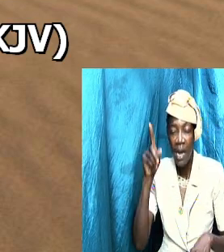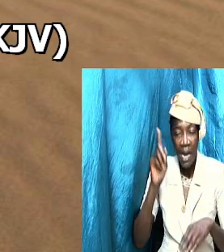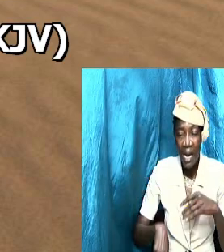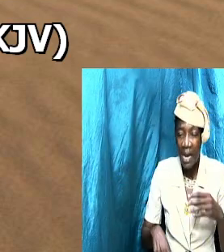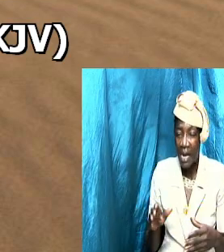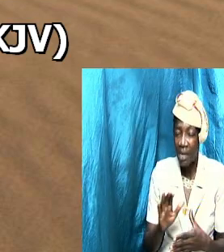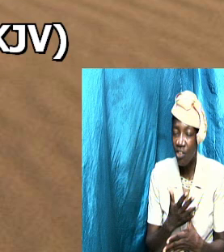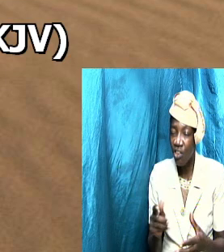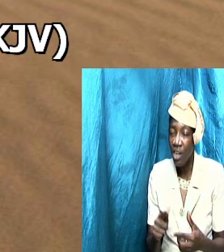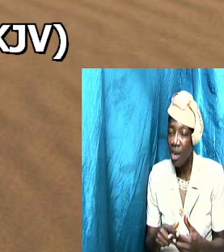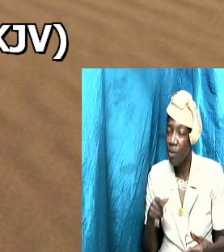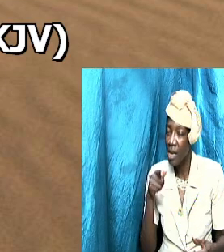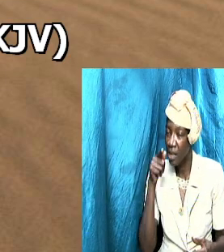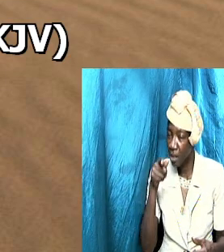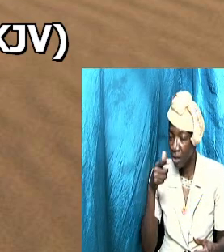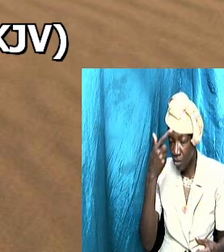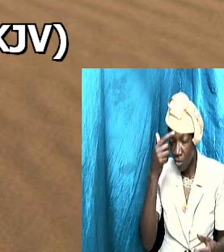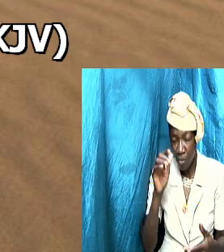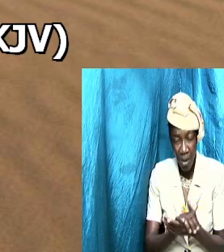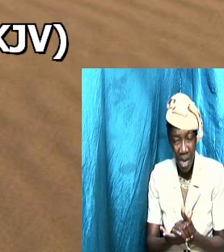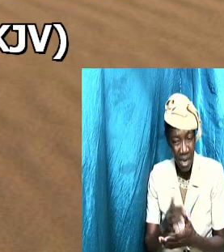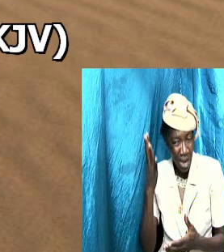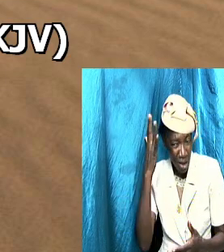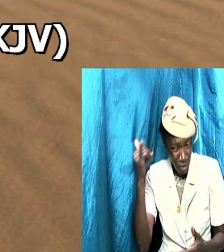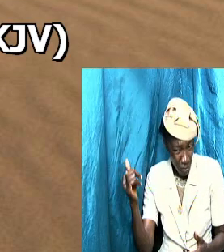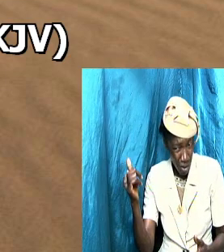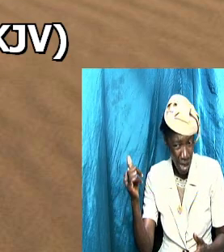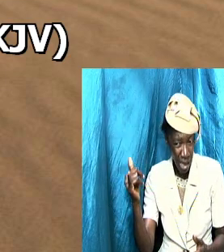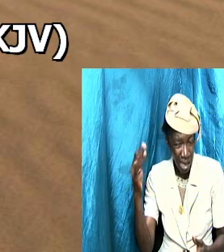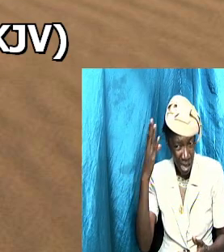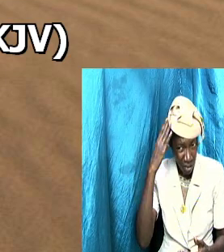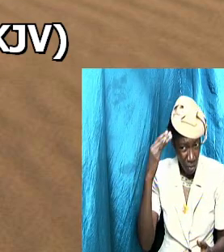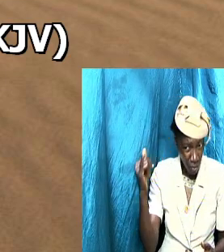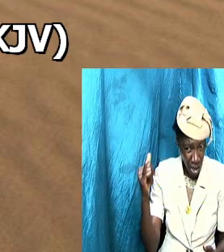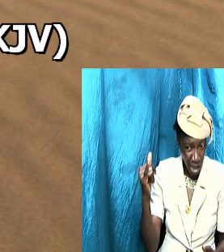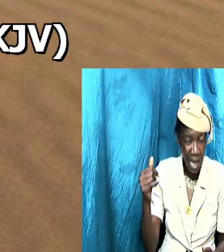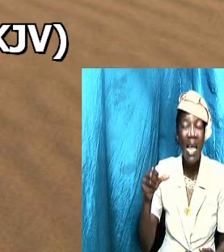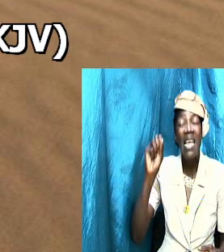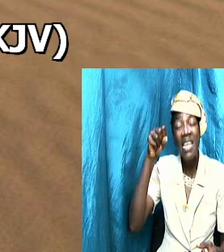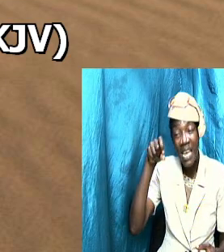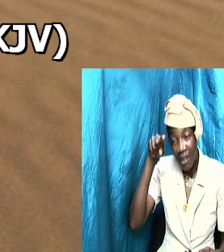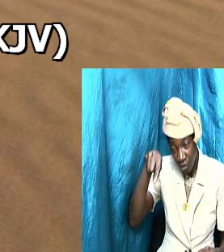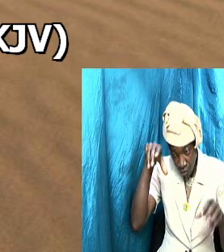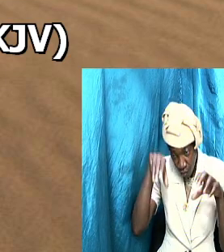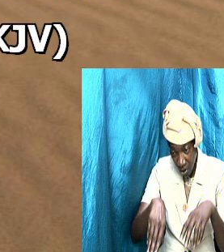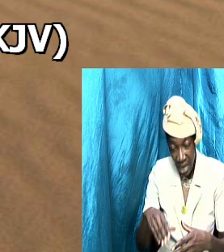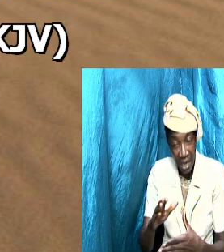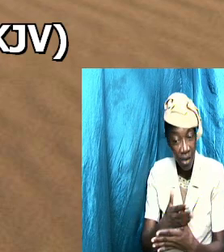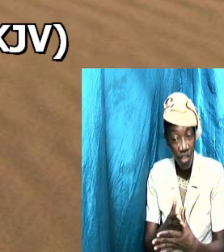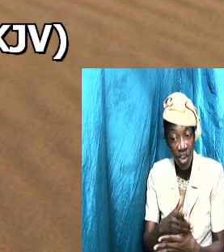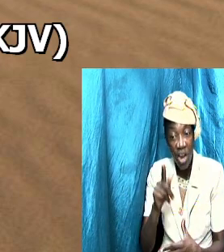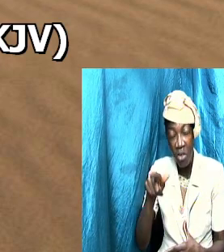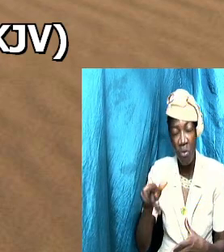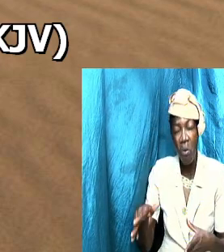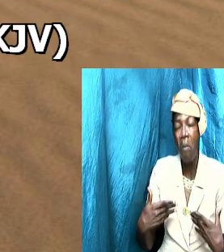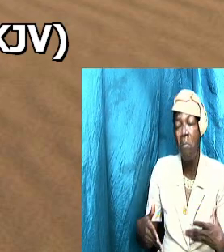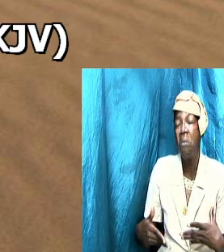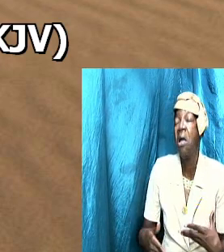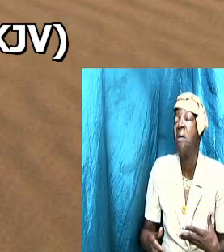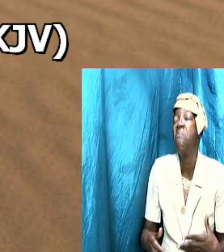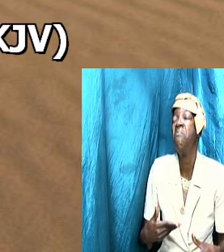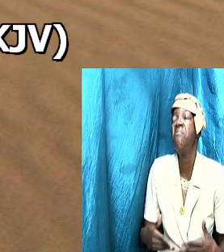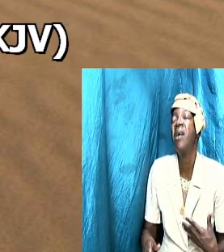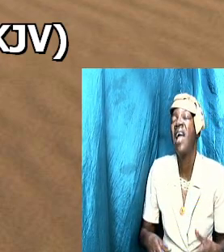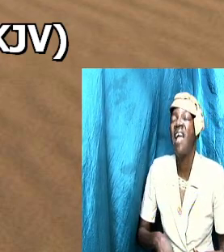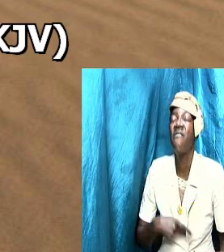why you don't because he's a man of course you can't share it you might feel that he's not receiving